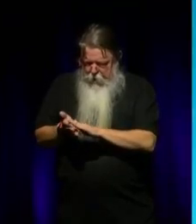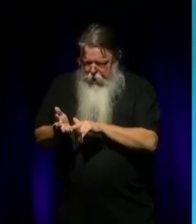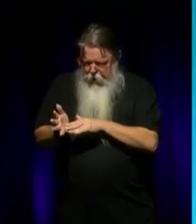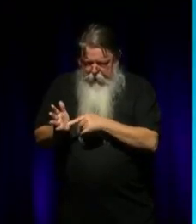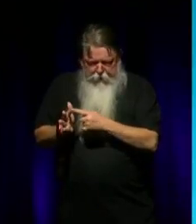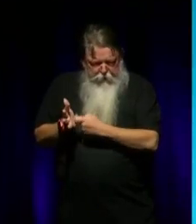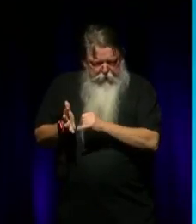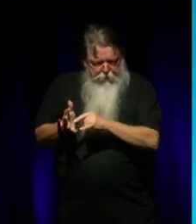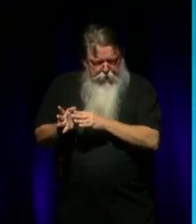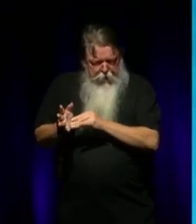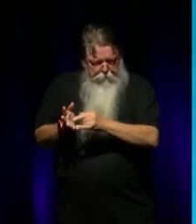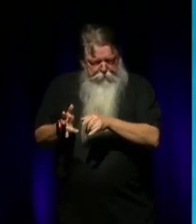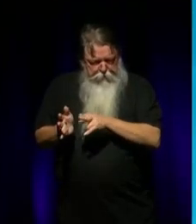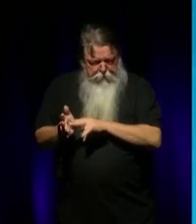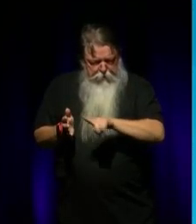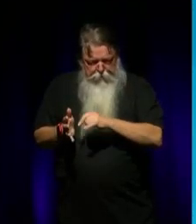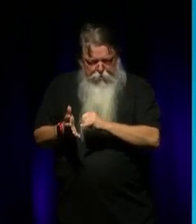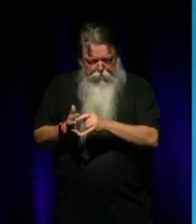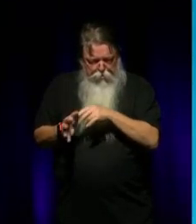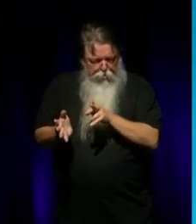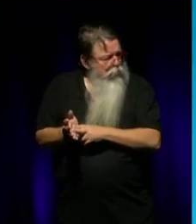like, I get really sad from it, because,